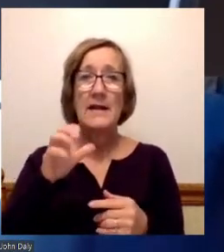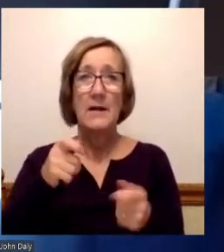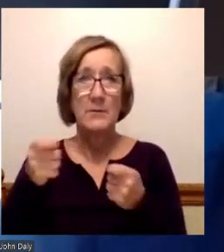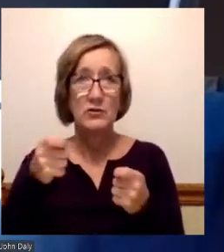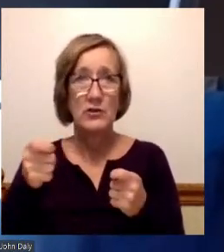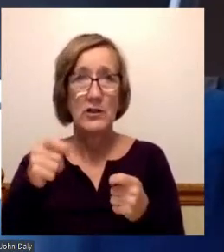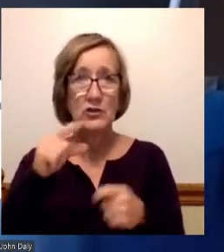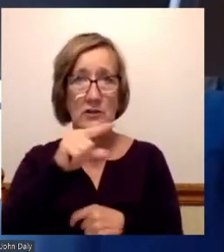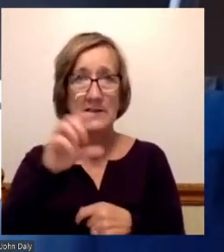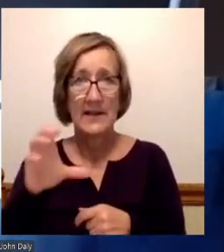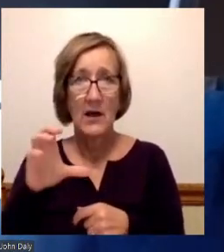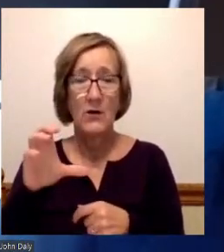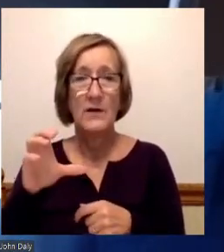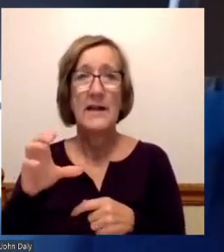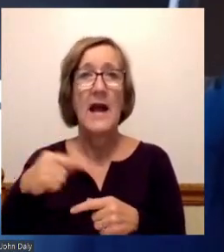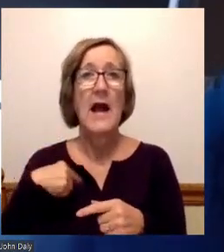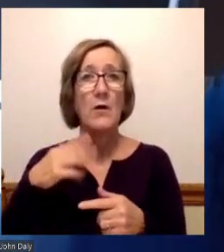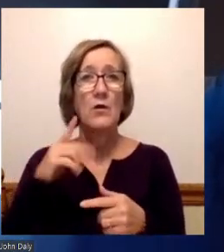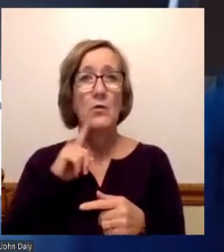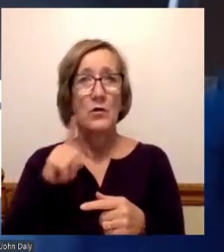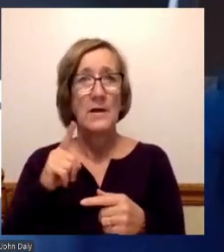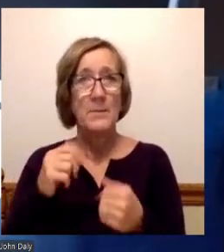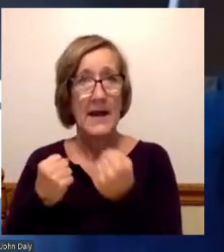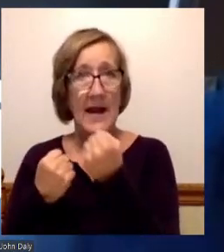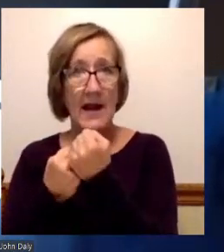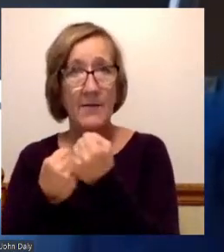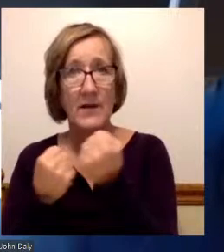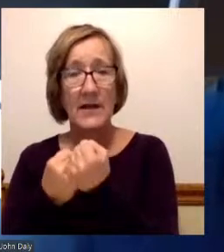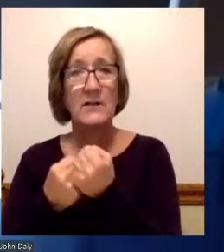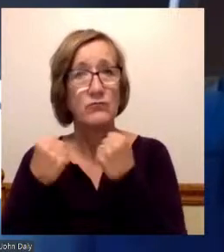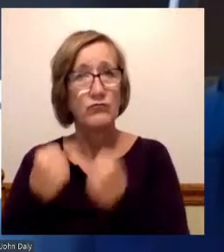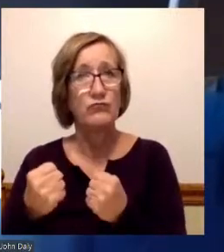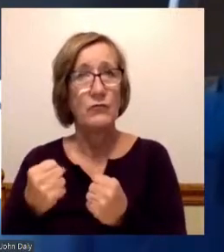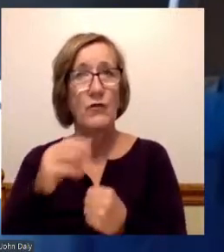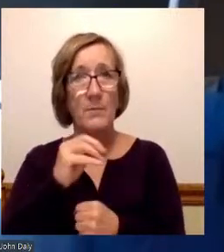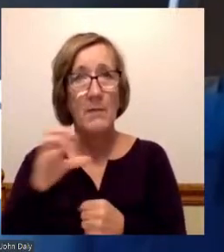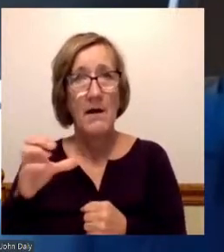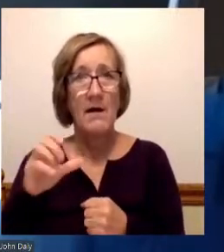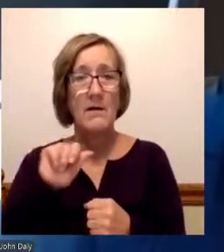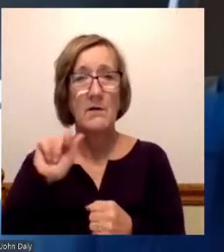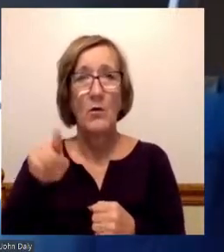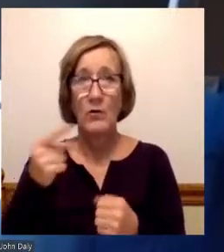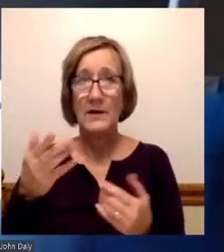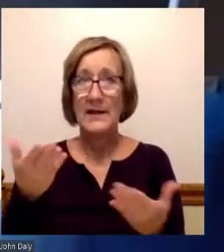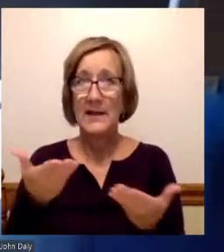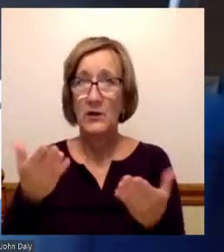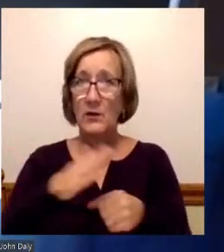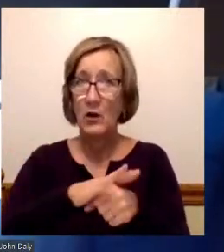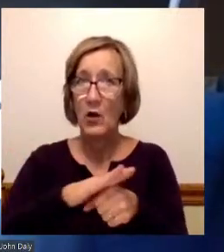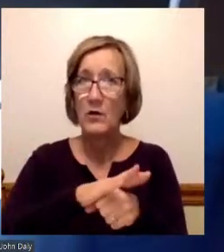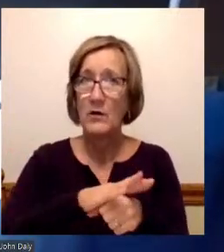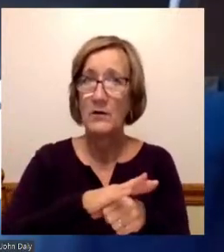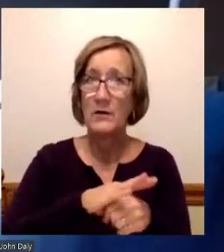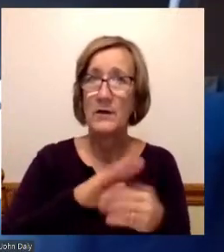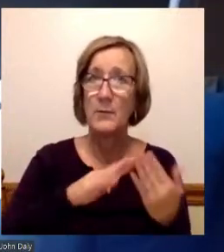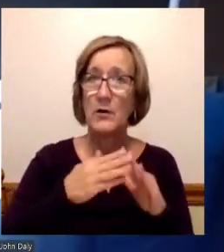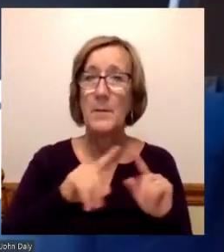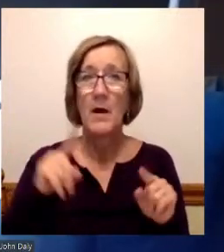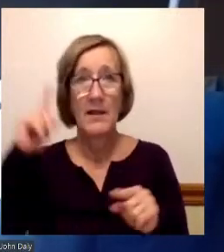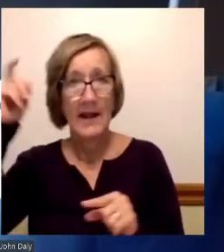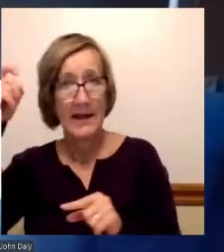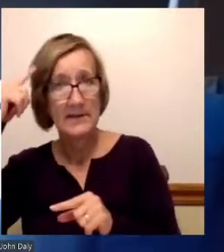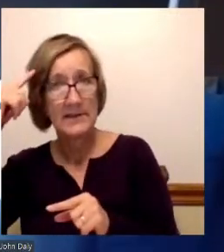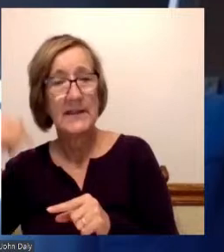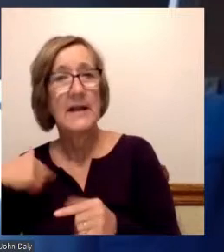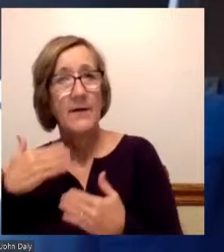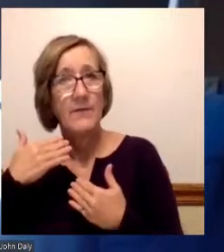I would be a forceful advocate for my community college, not only in the local community, but also in Lansing, where I have significant